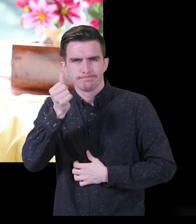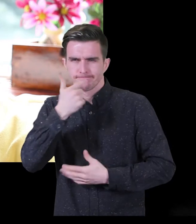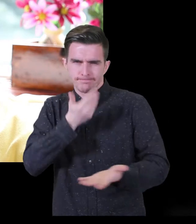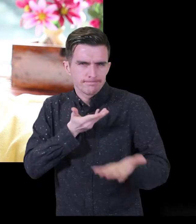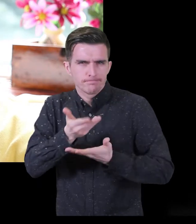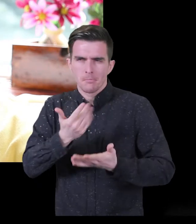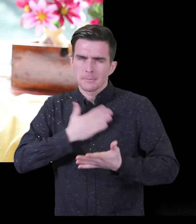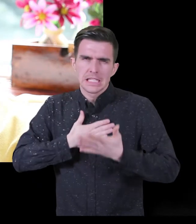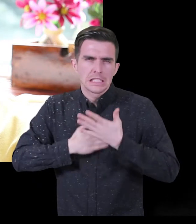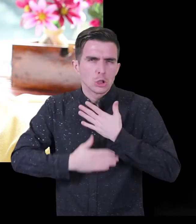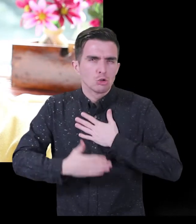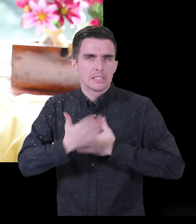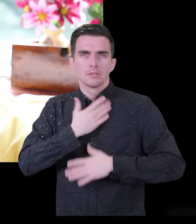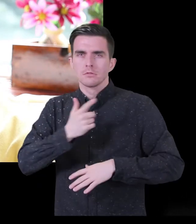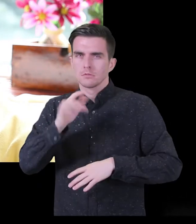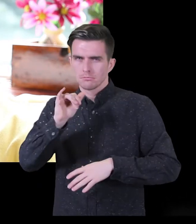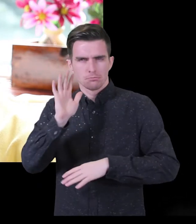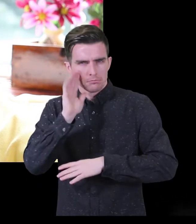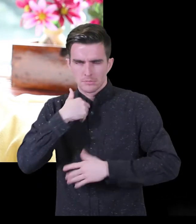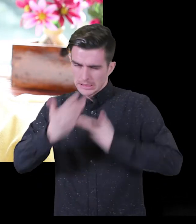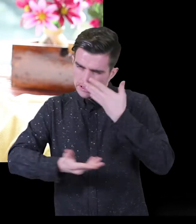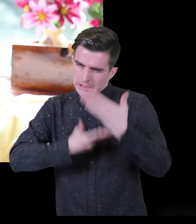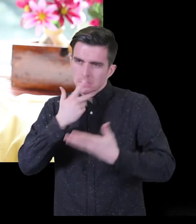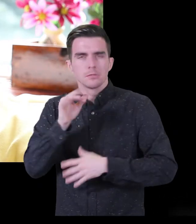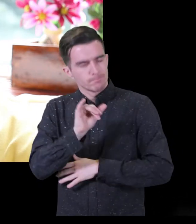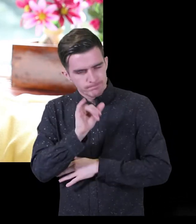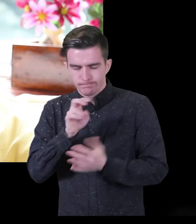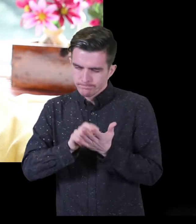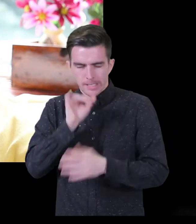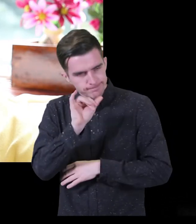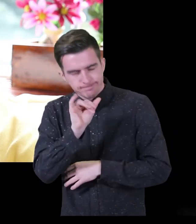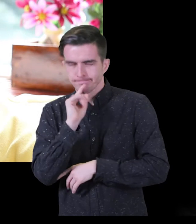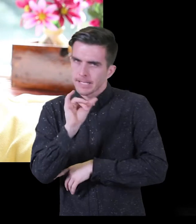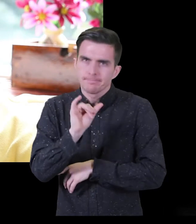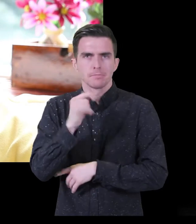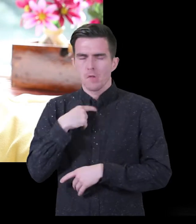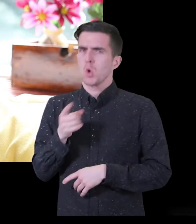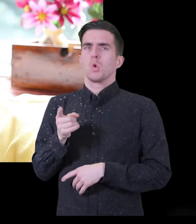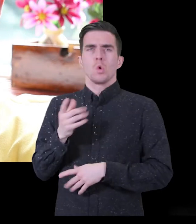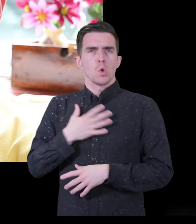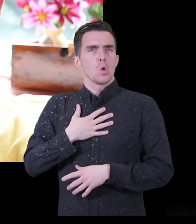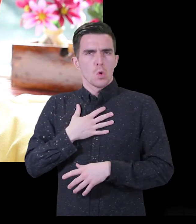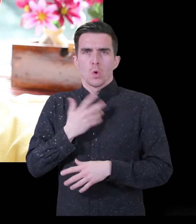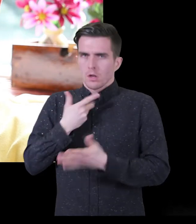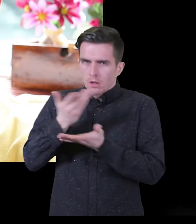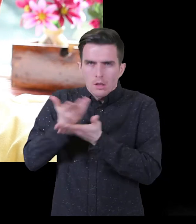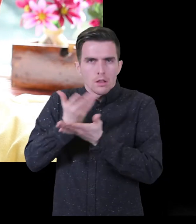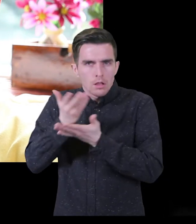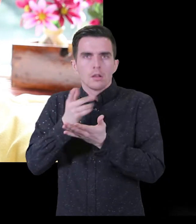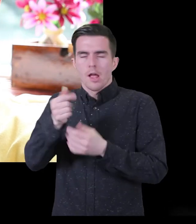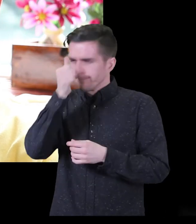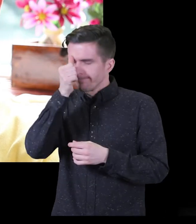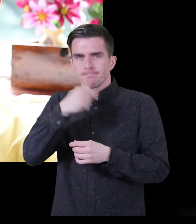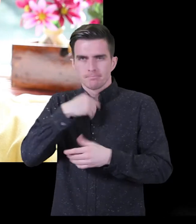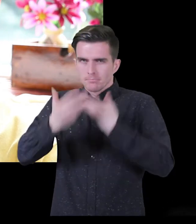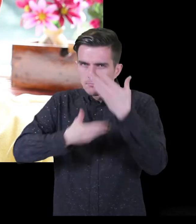She was incredibly helpful, sympathetic, very patient, listened